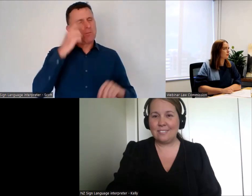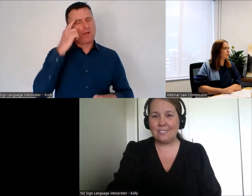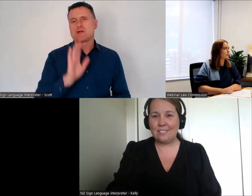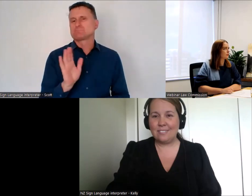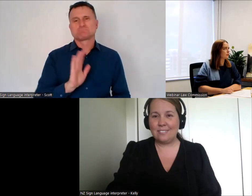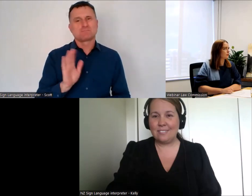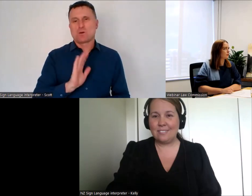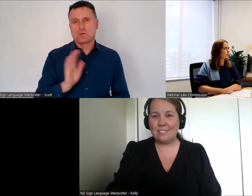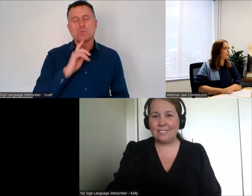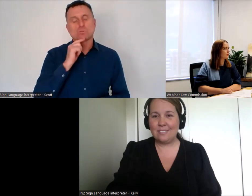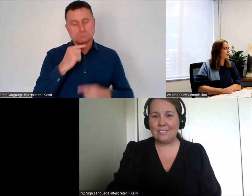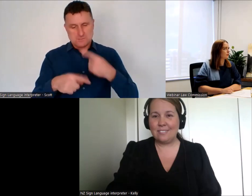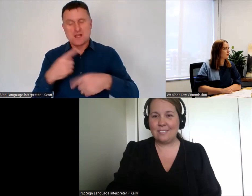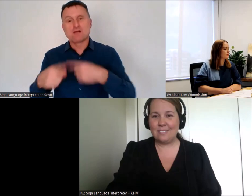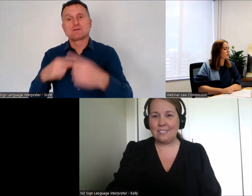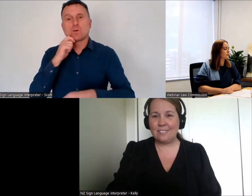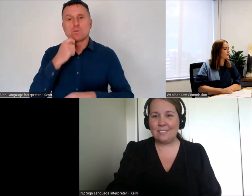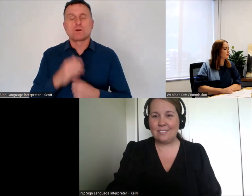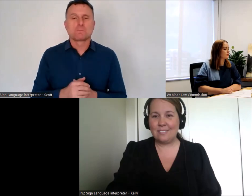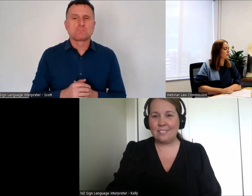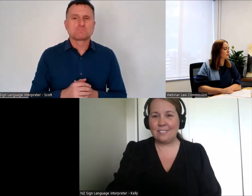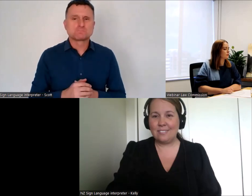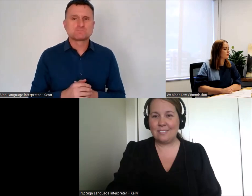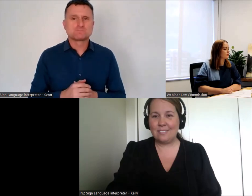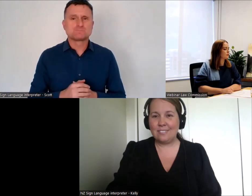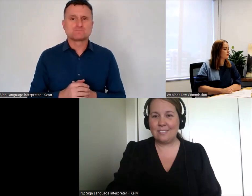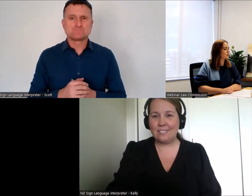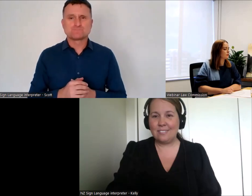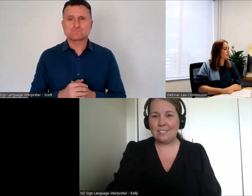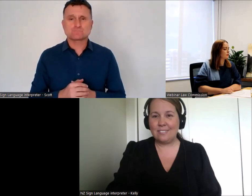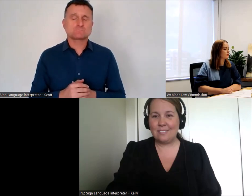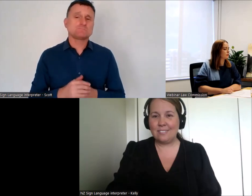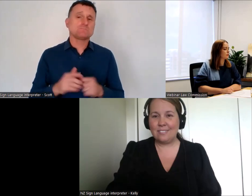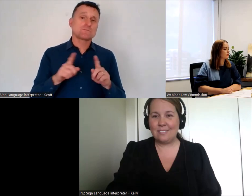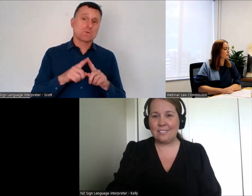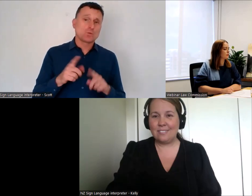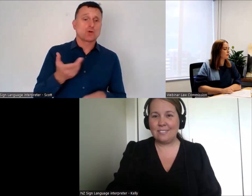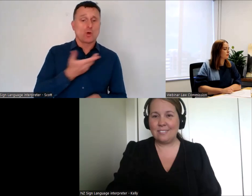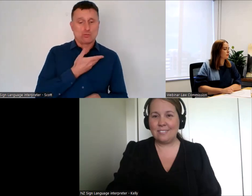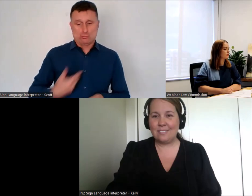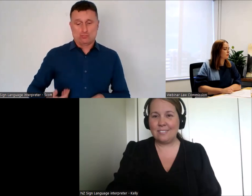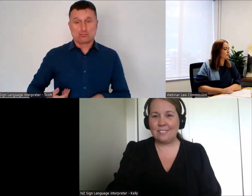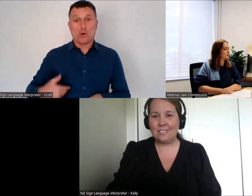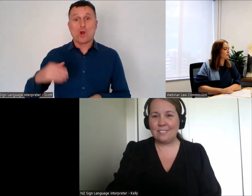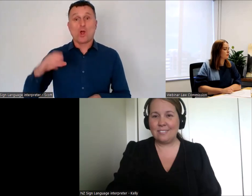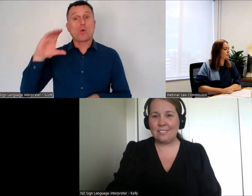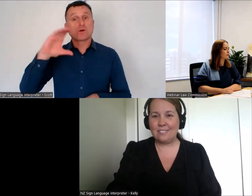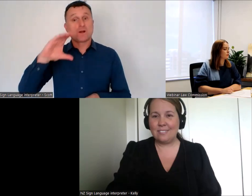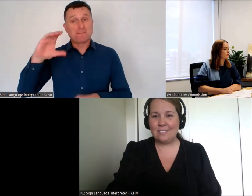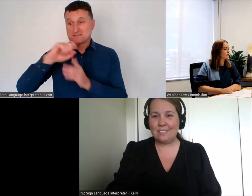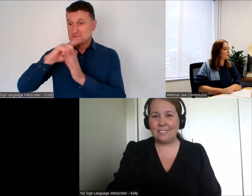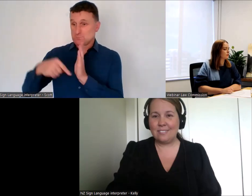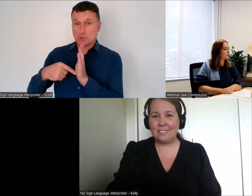of that. And I don't think that law commissions projects generally or ever